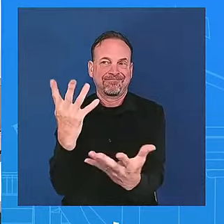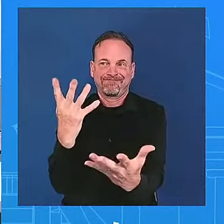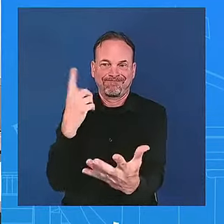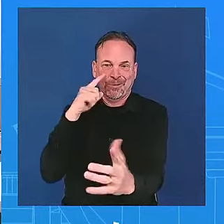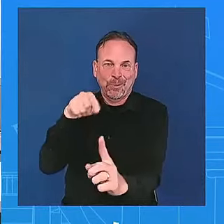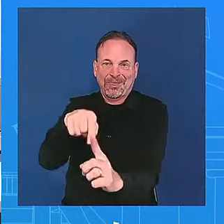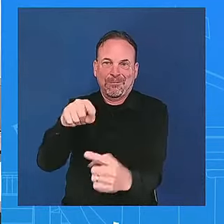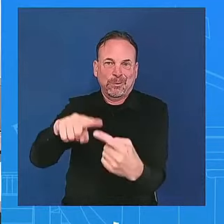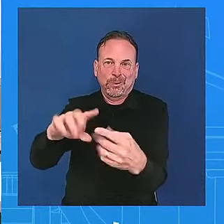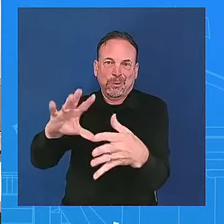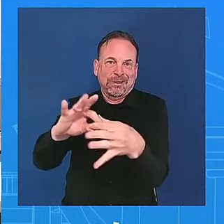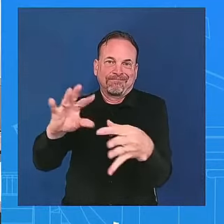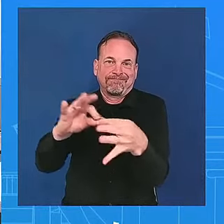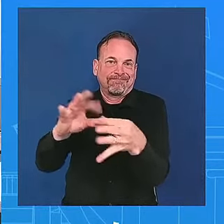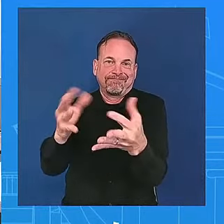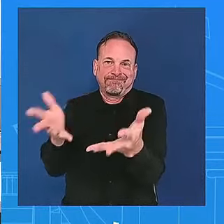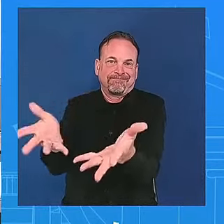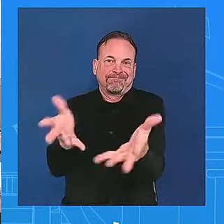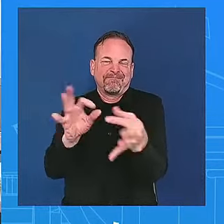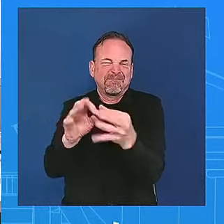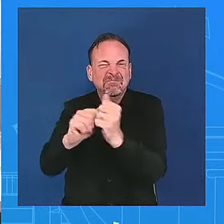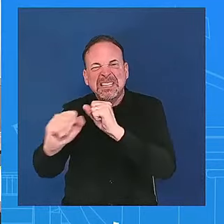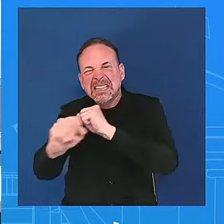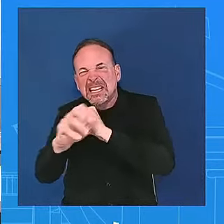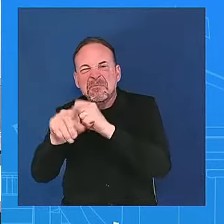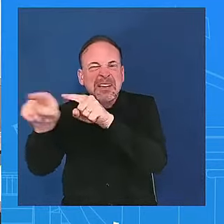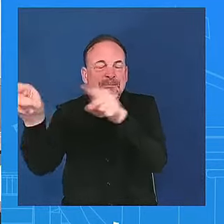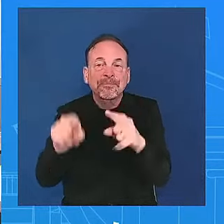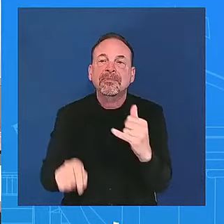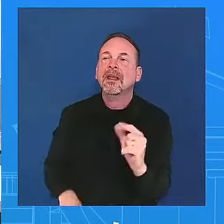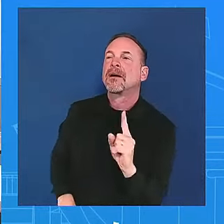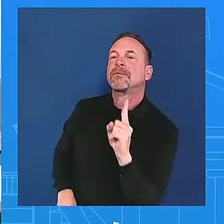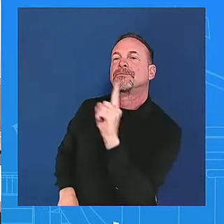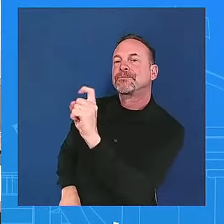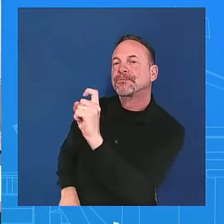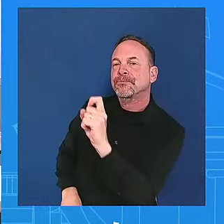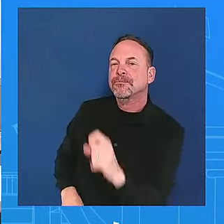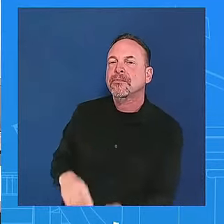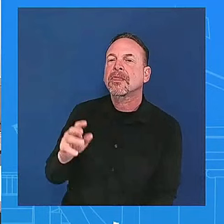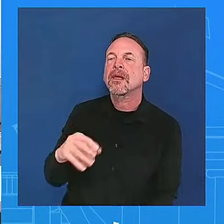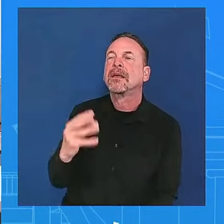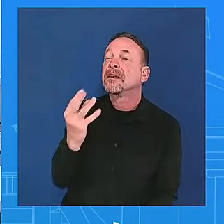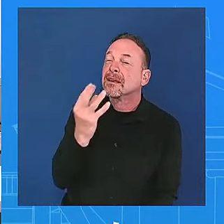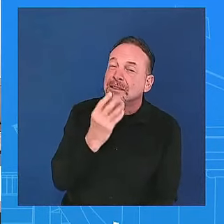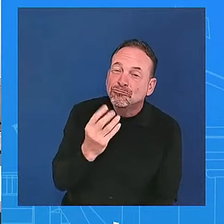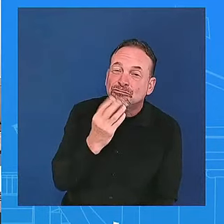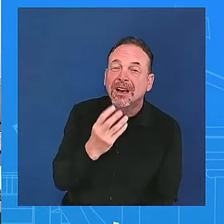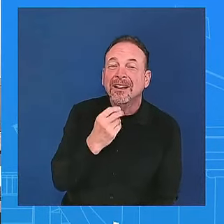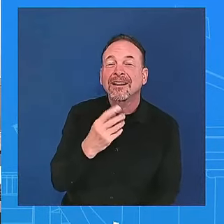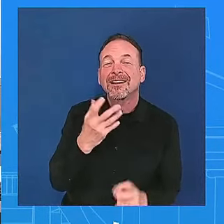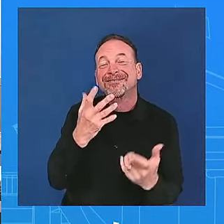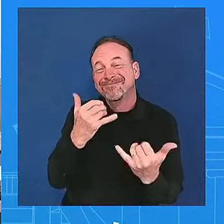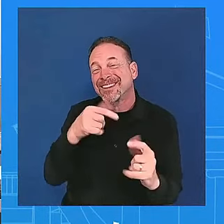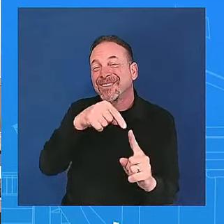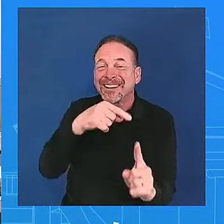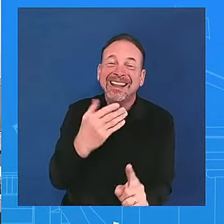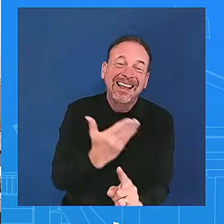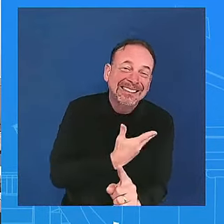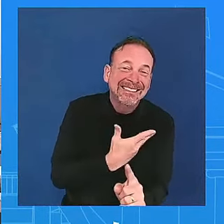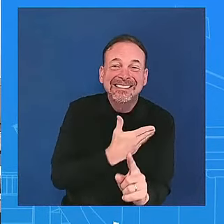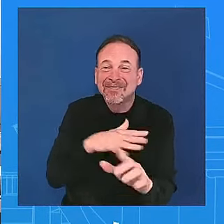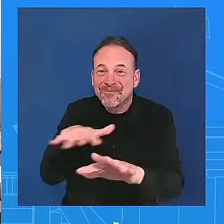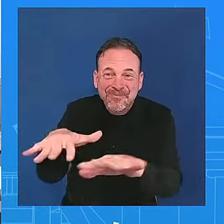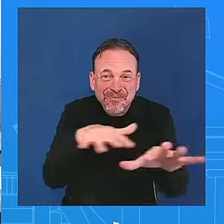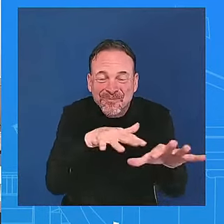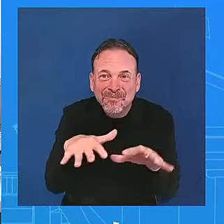to talk about israel and gaza the regional director for the world food program said right now the biggest challenge is we don't have enough crossing points to bring the food in